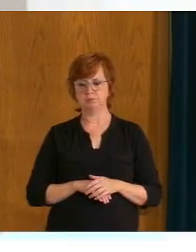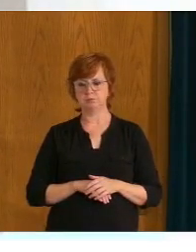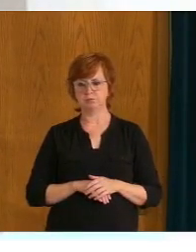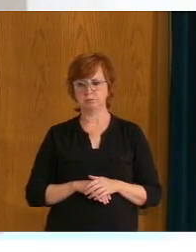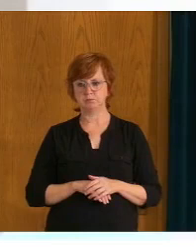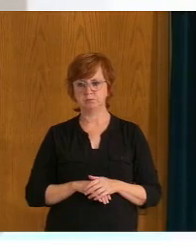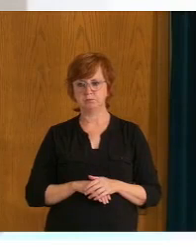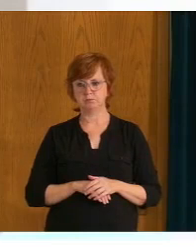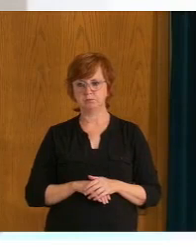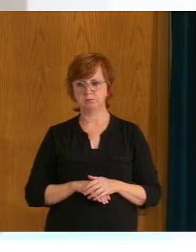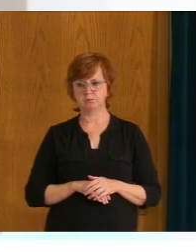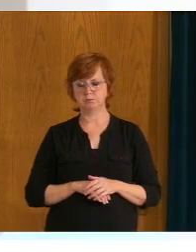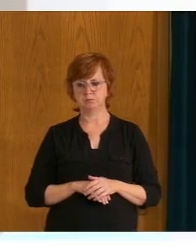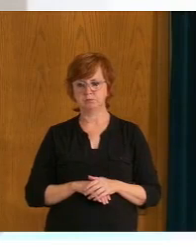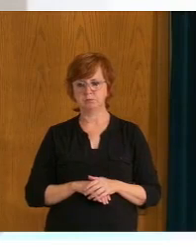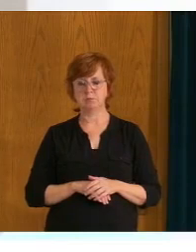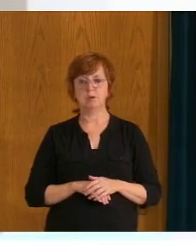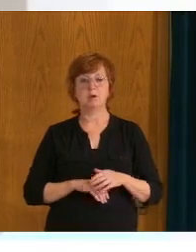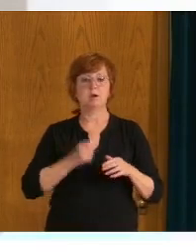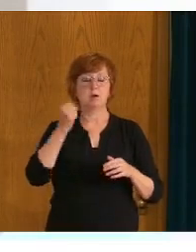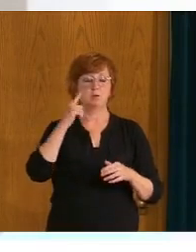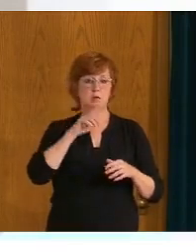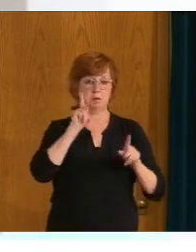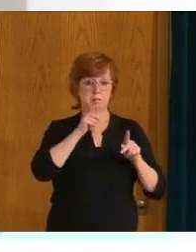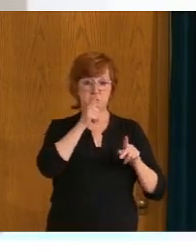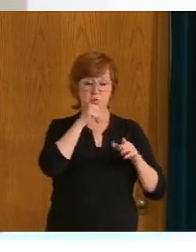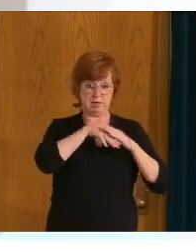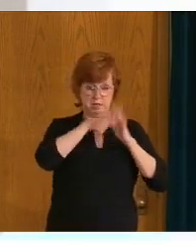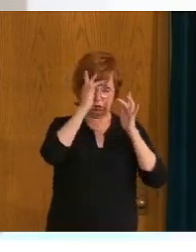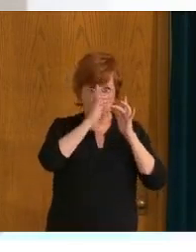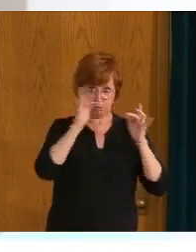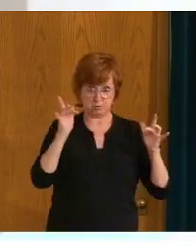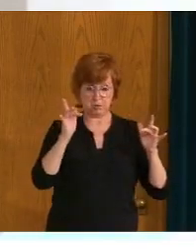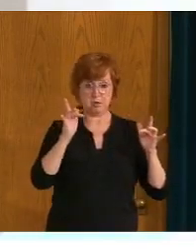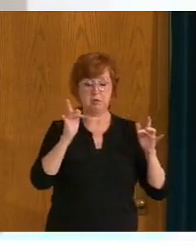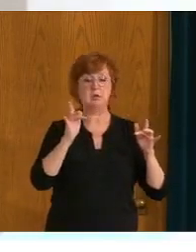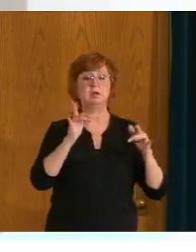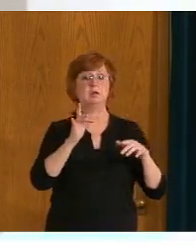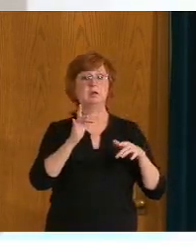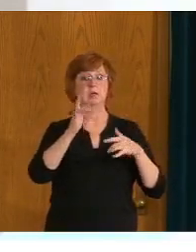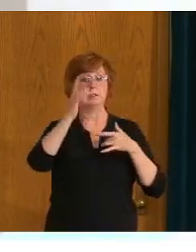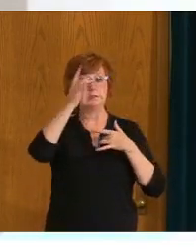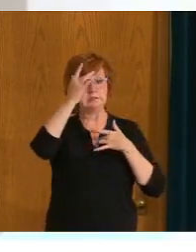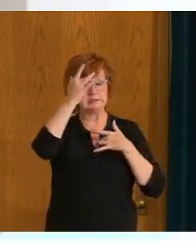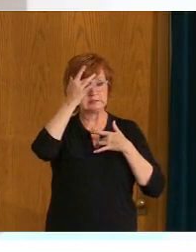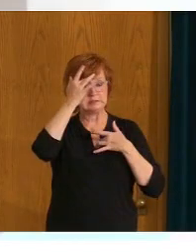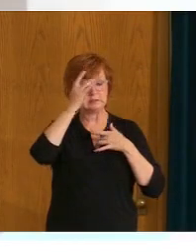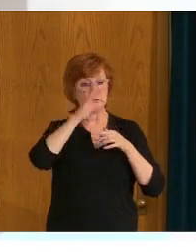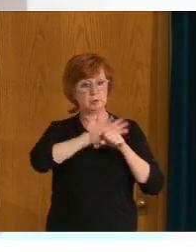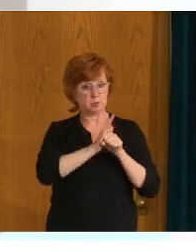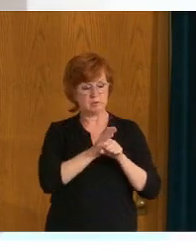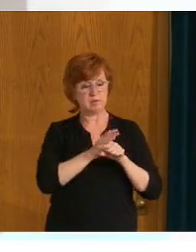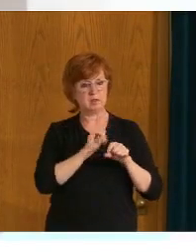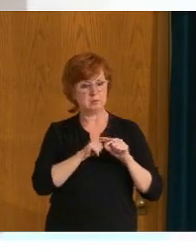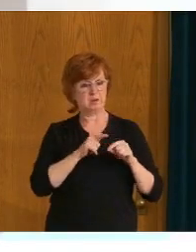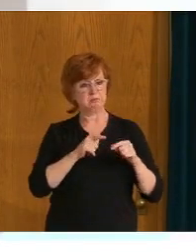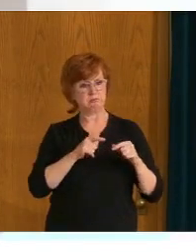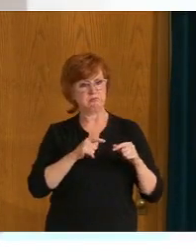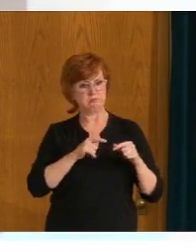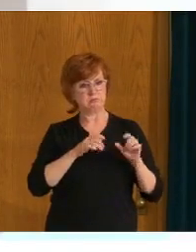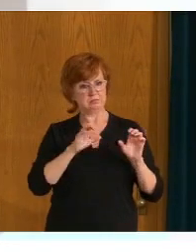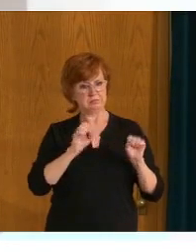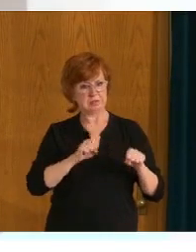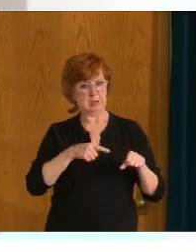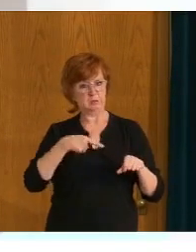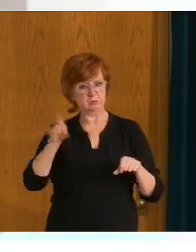uh, recover, to be well enough to be discharged. So we see some, uh, hospitalizations that are non-infectious, but we continue to see, uh,